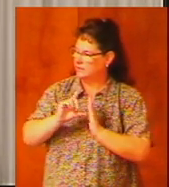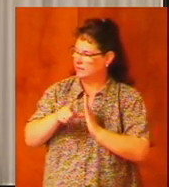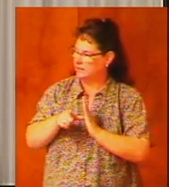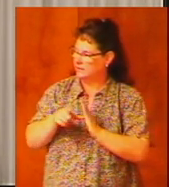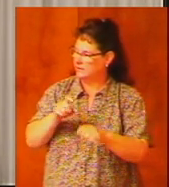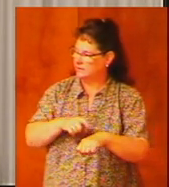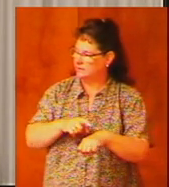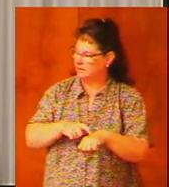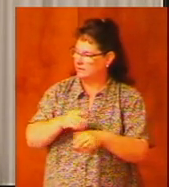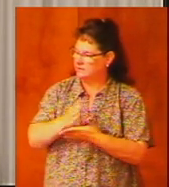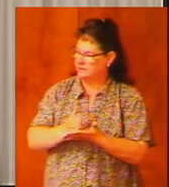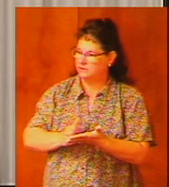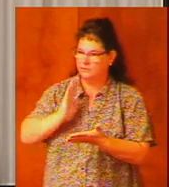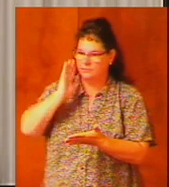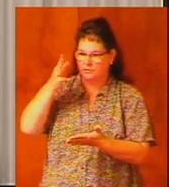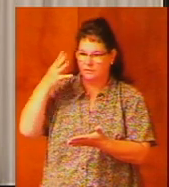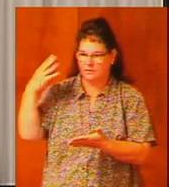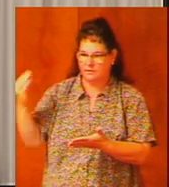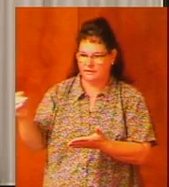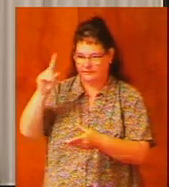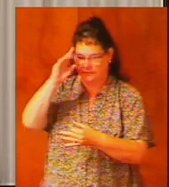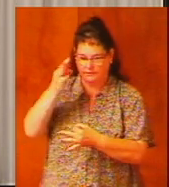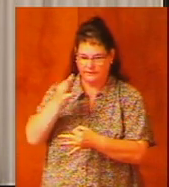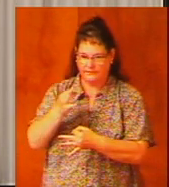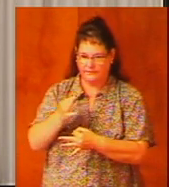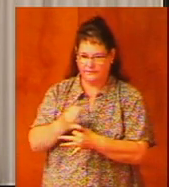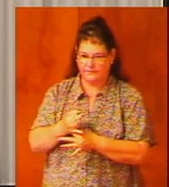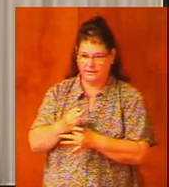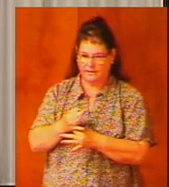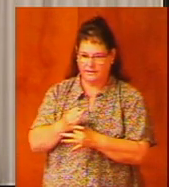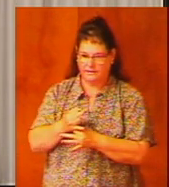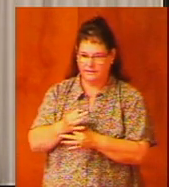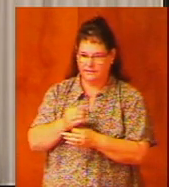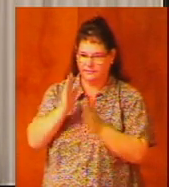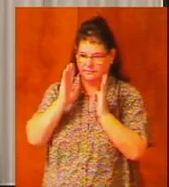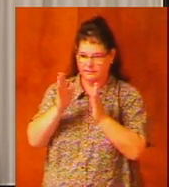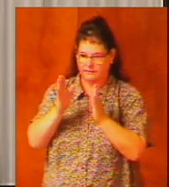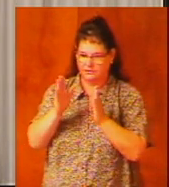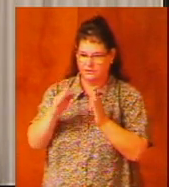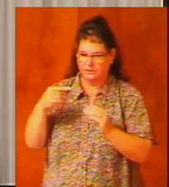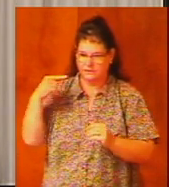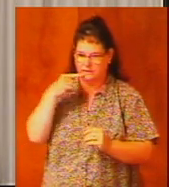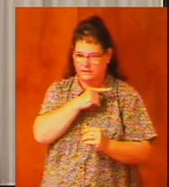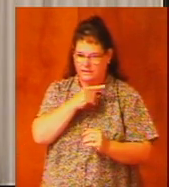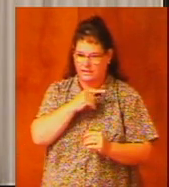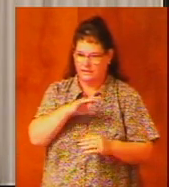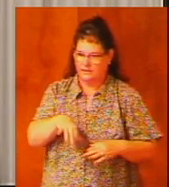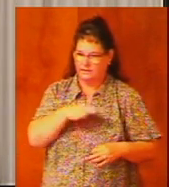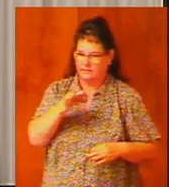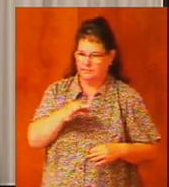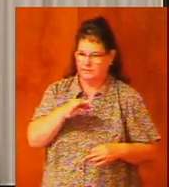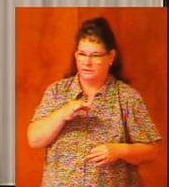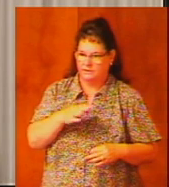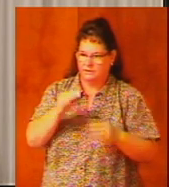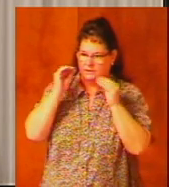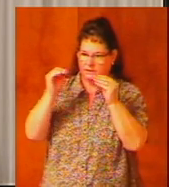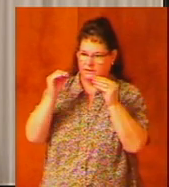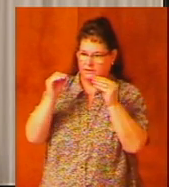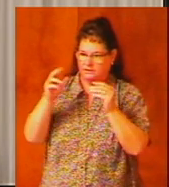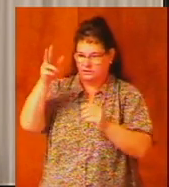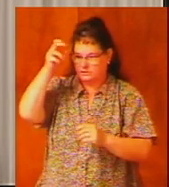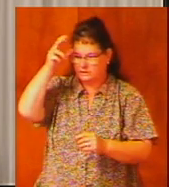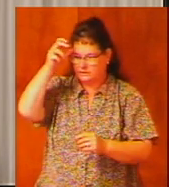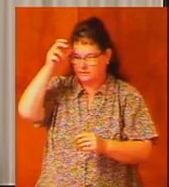times some will depart from the faith giving heed to deceiving spirits and doctrines of demons